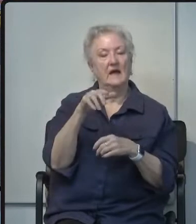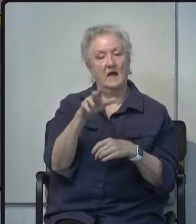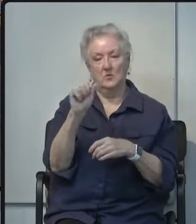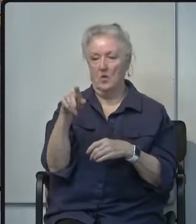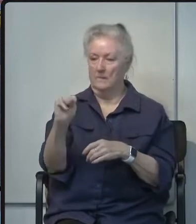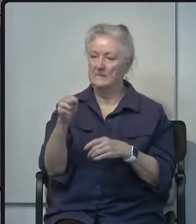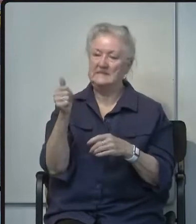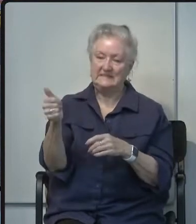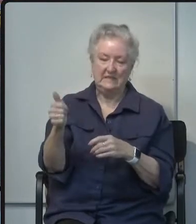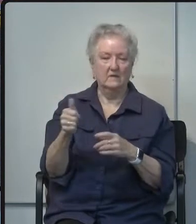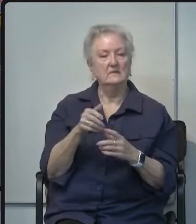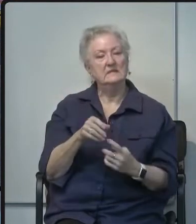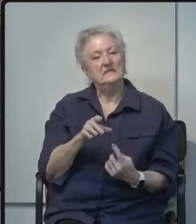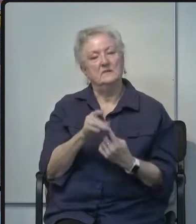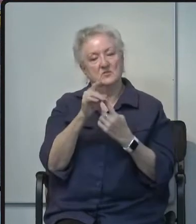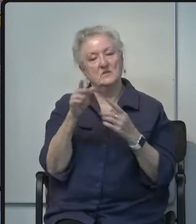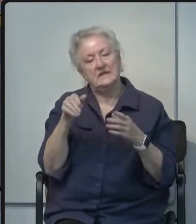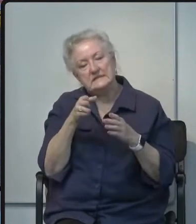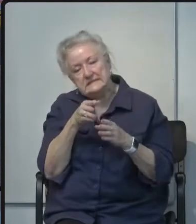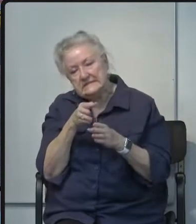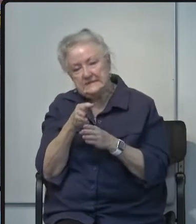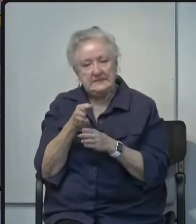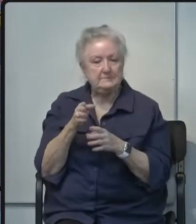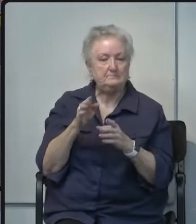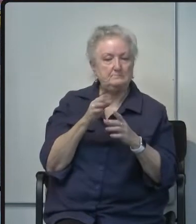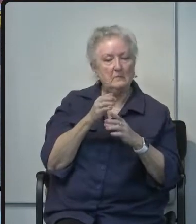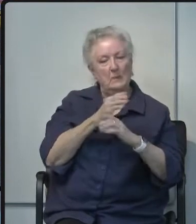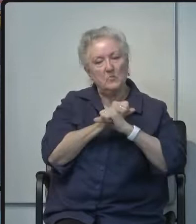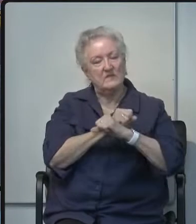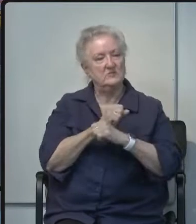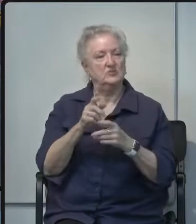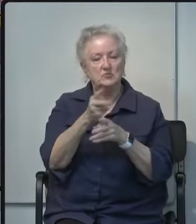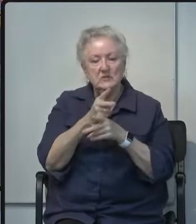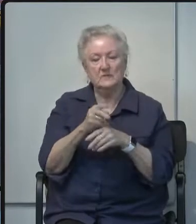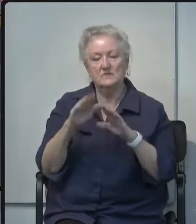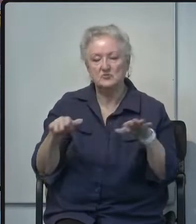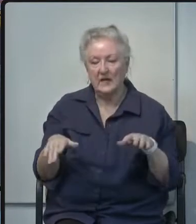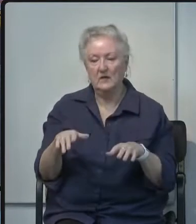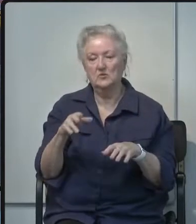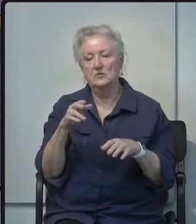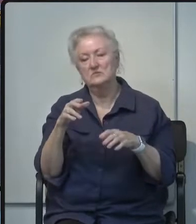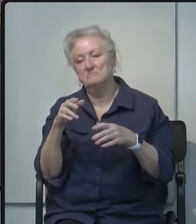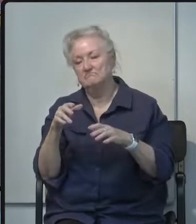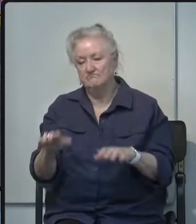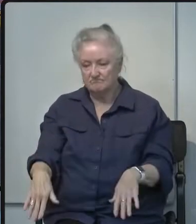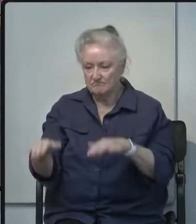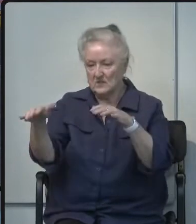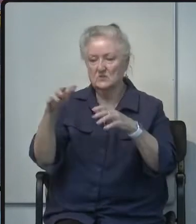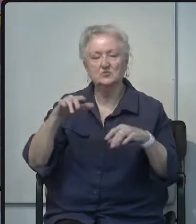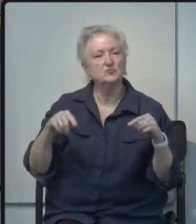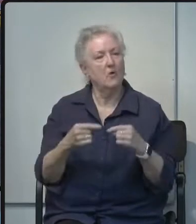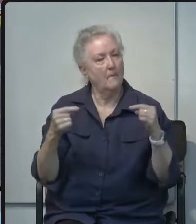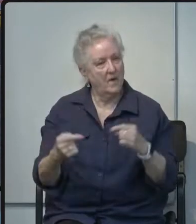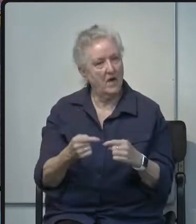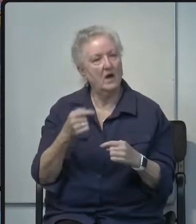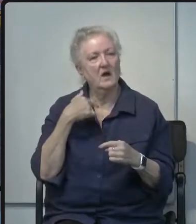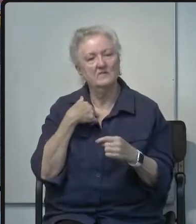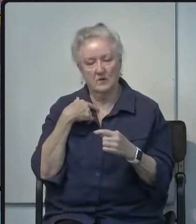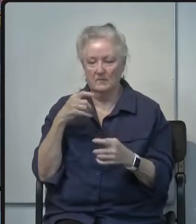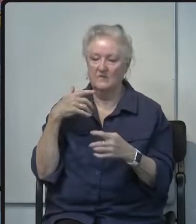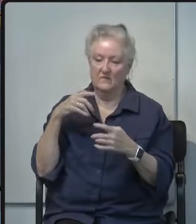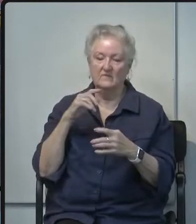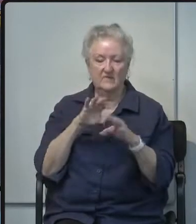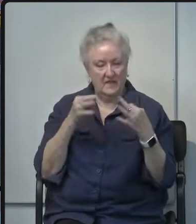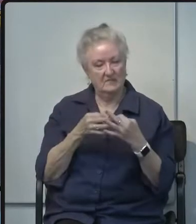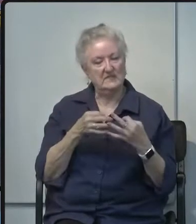specializes in the prevention and treatment of childhood trauma through family strengthening and support Elena's message today is